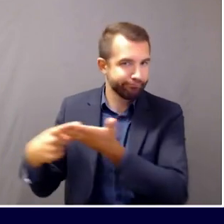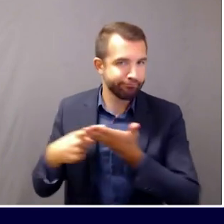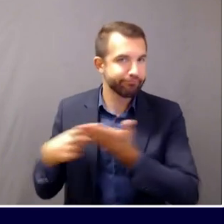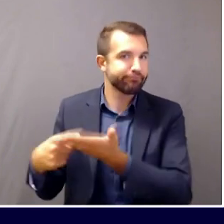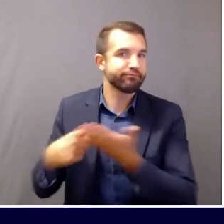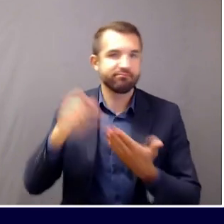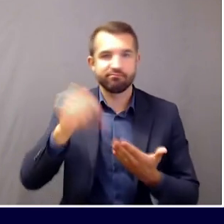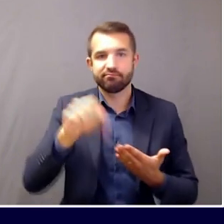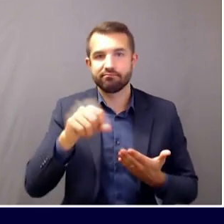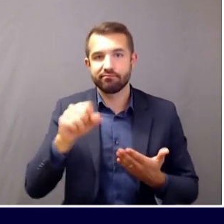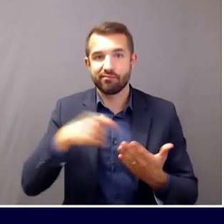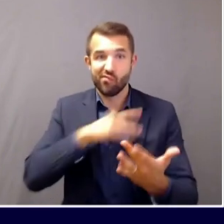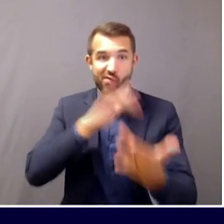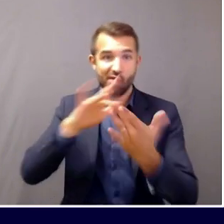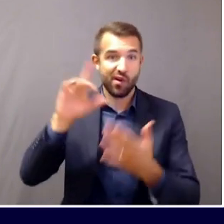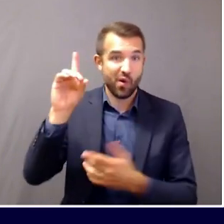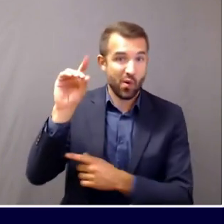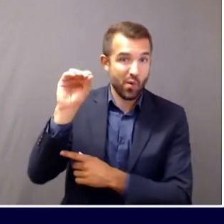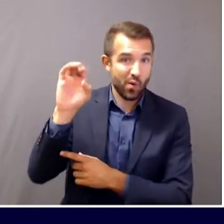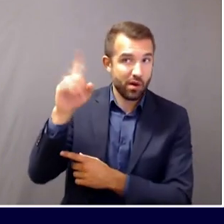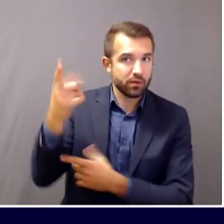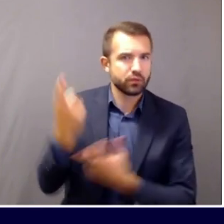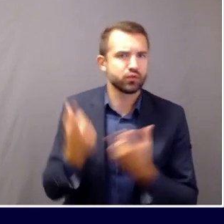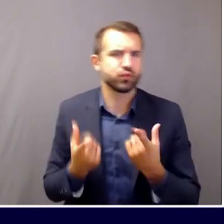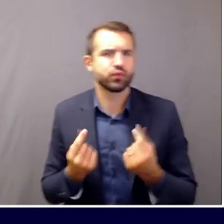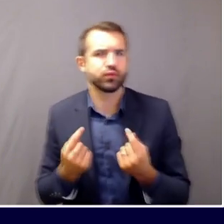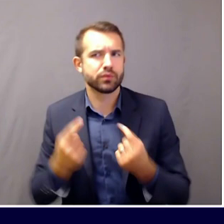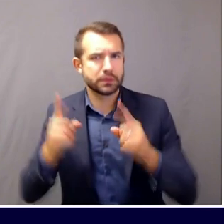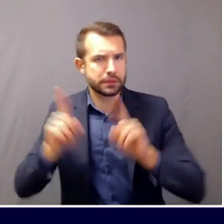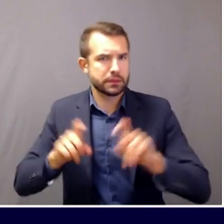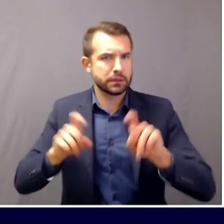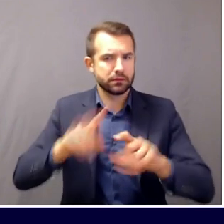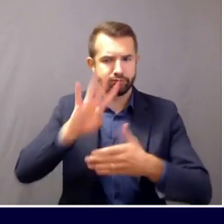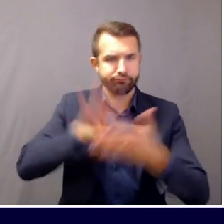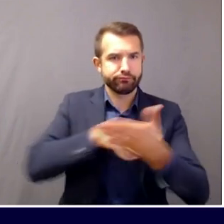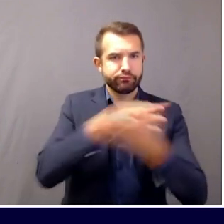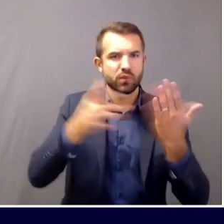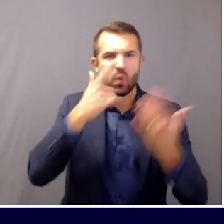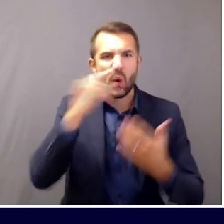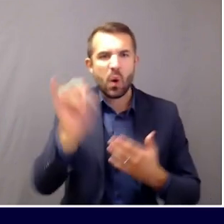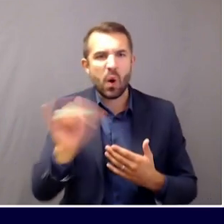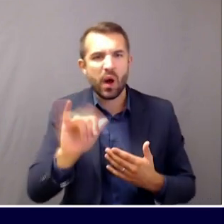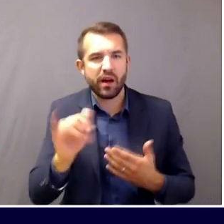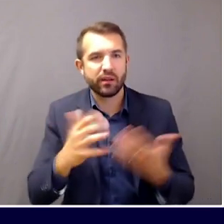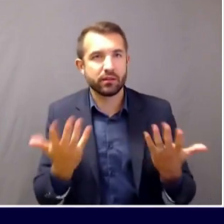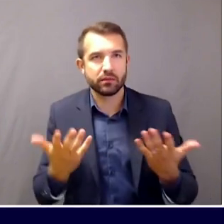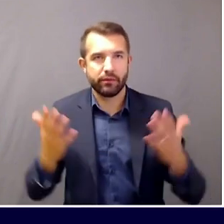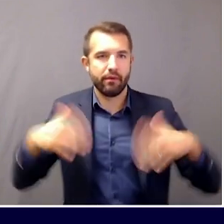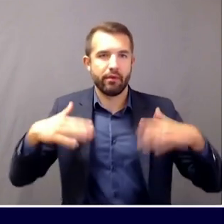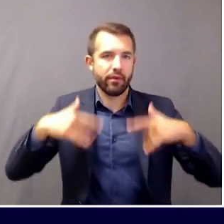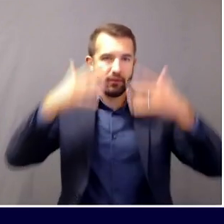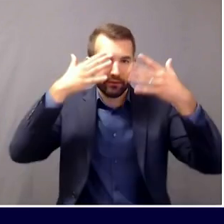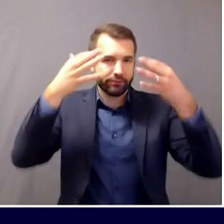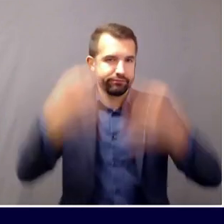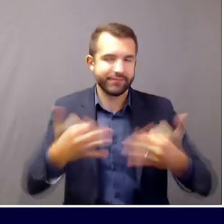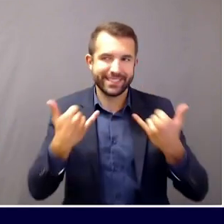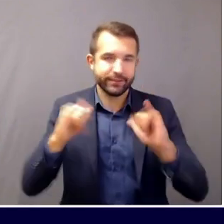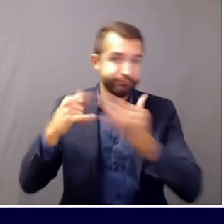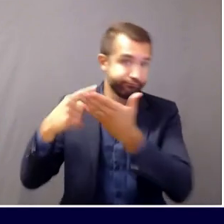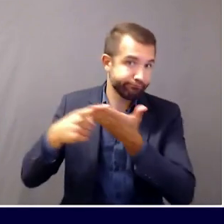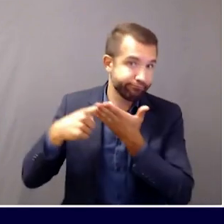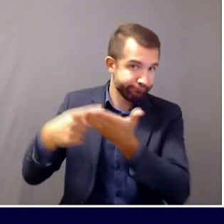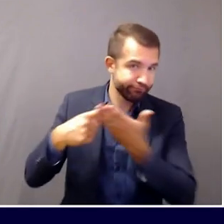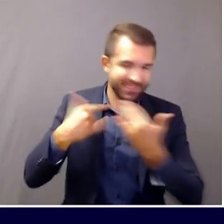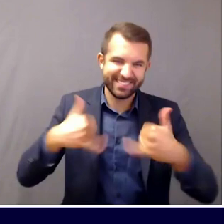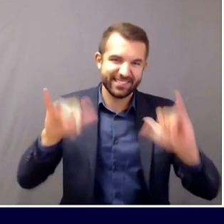what any sort of testing regime may look like. No final decisions have been made, but it's something that's very much under discussion with our